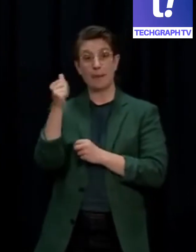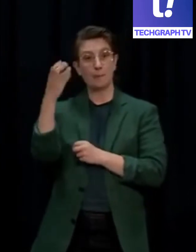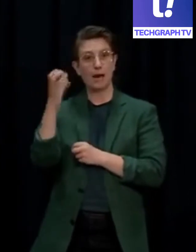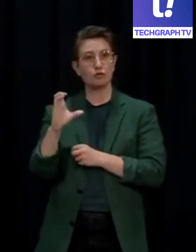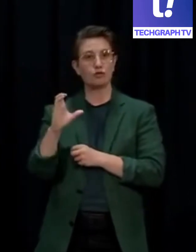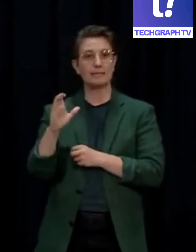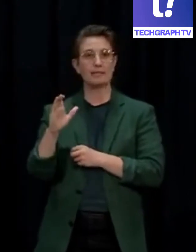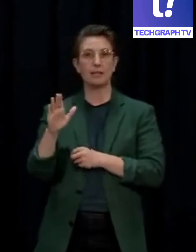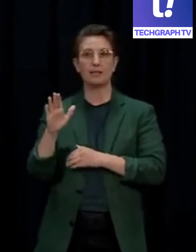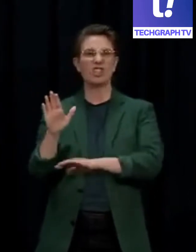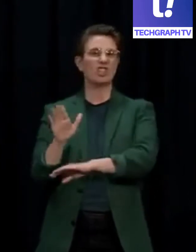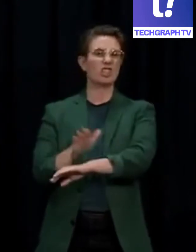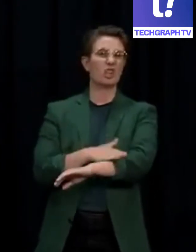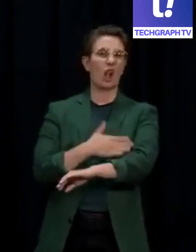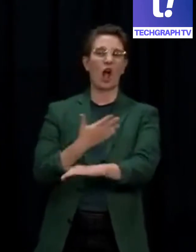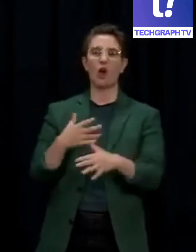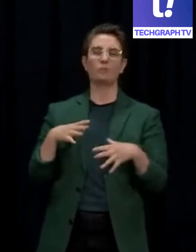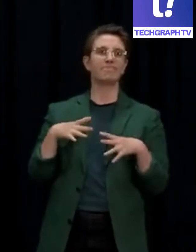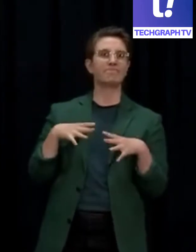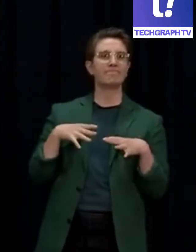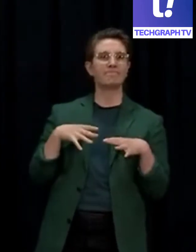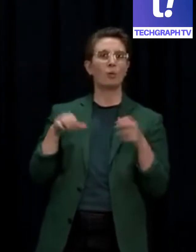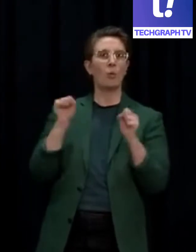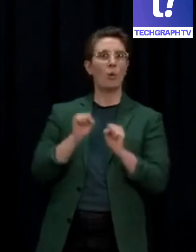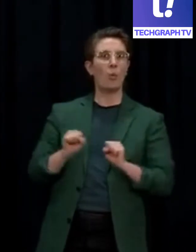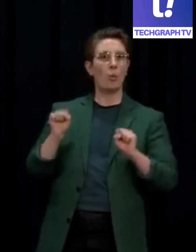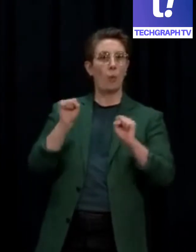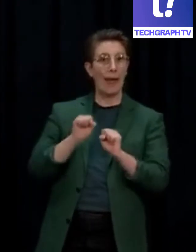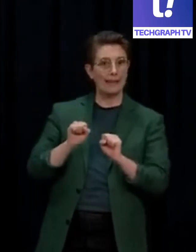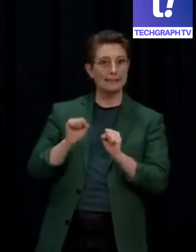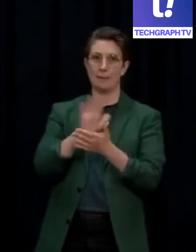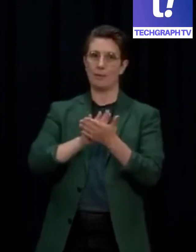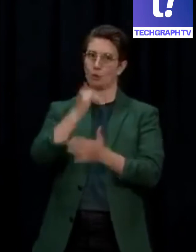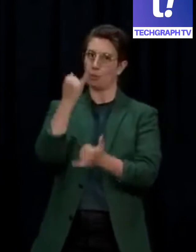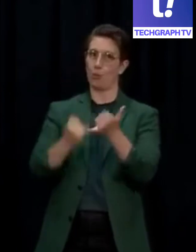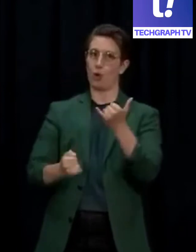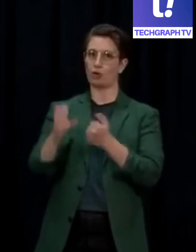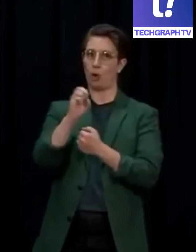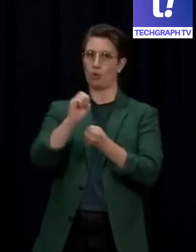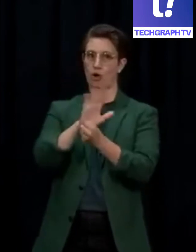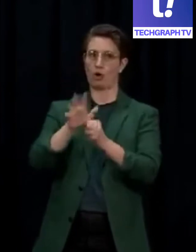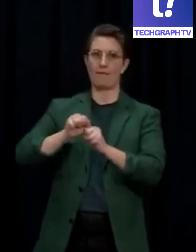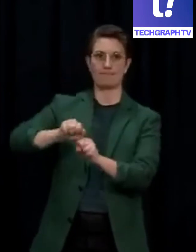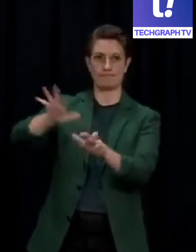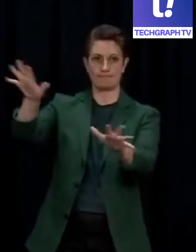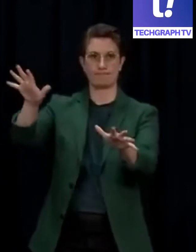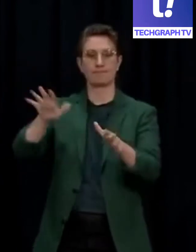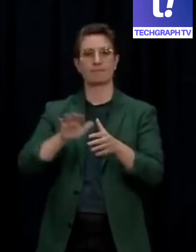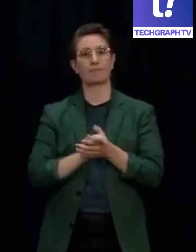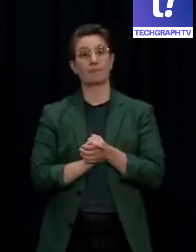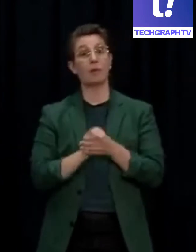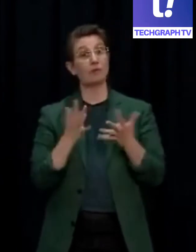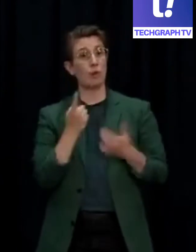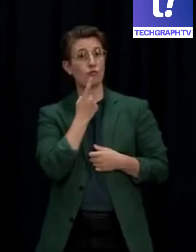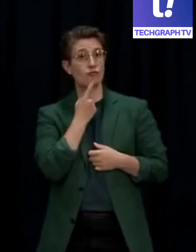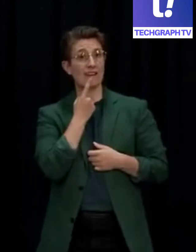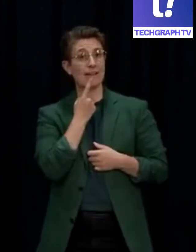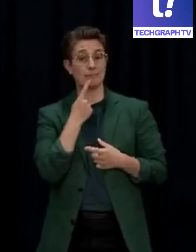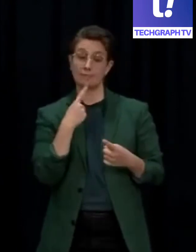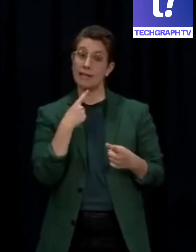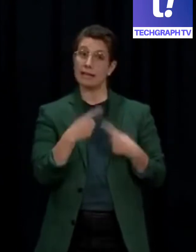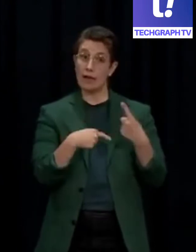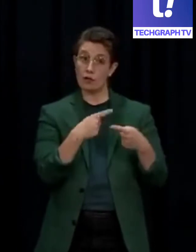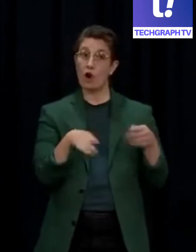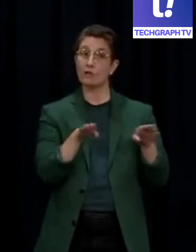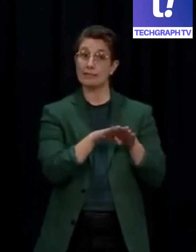more severe outbreaks. So at Red, in many ways, life carries on as per usual, but with